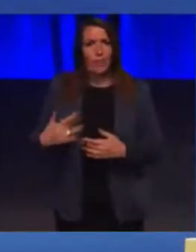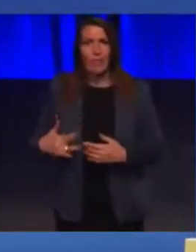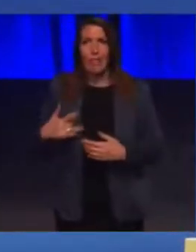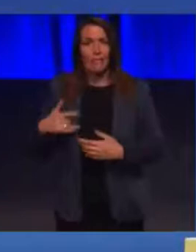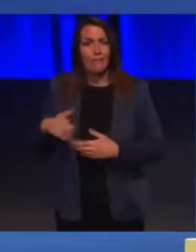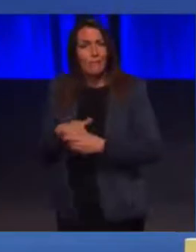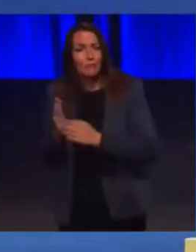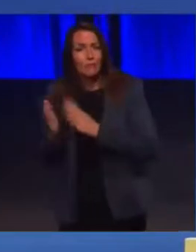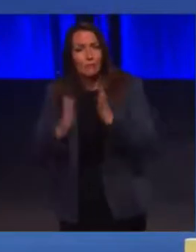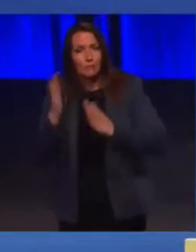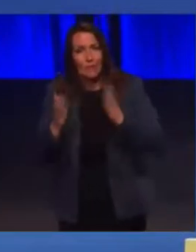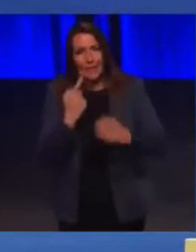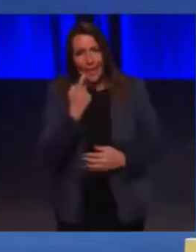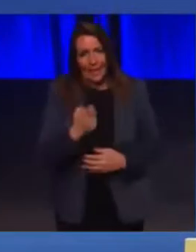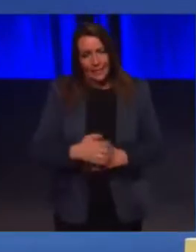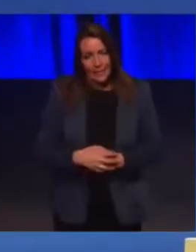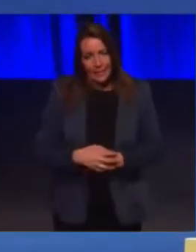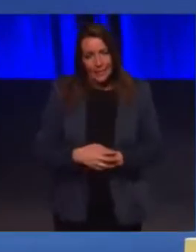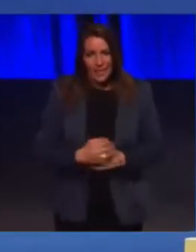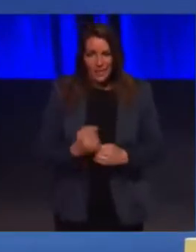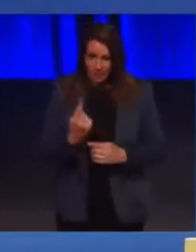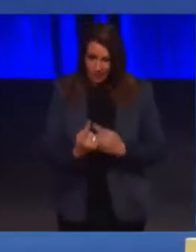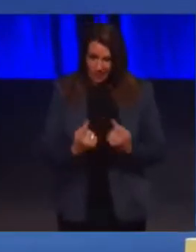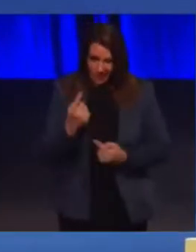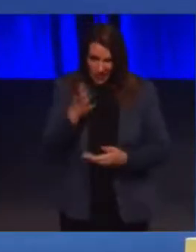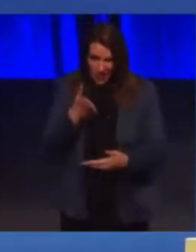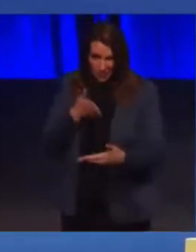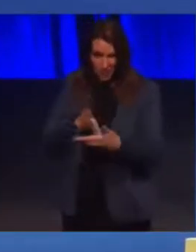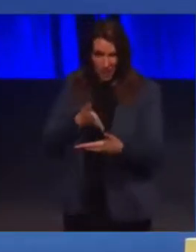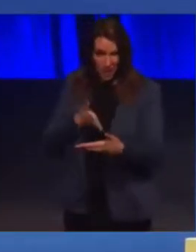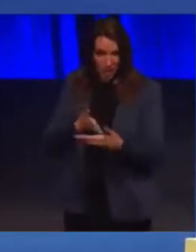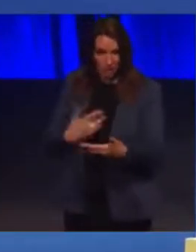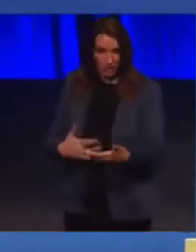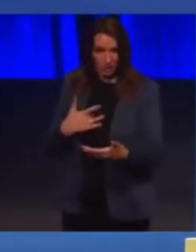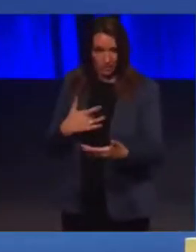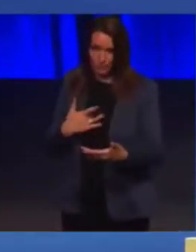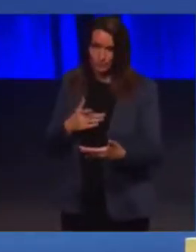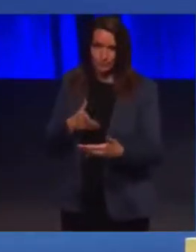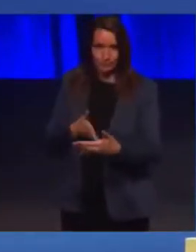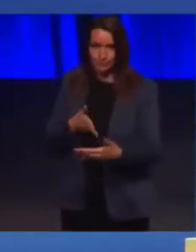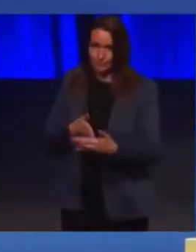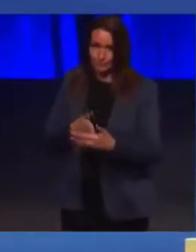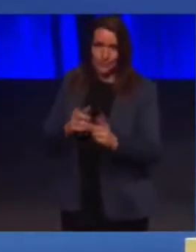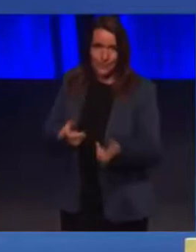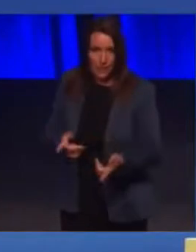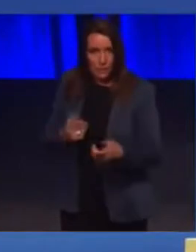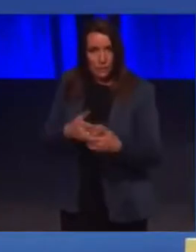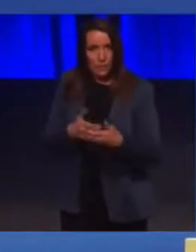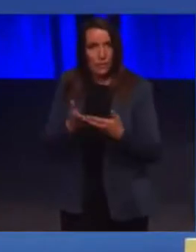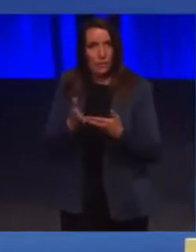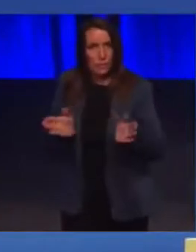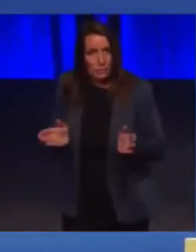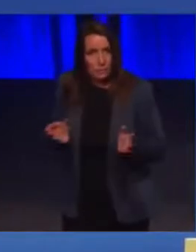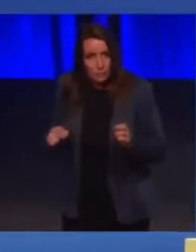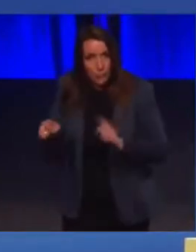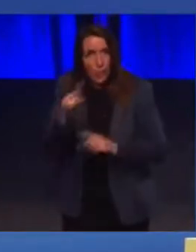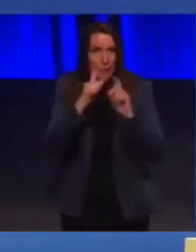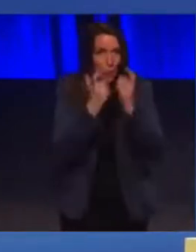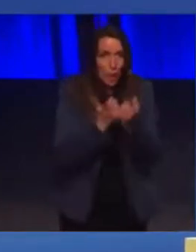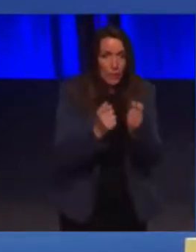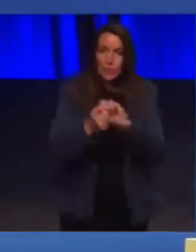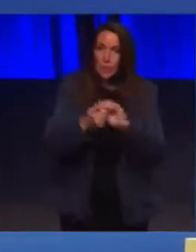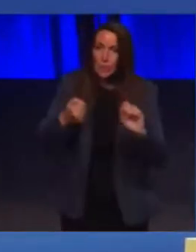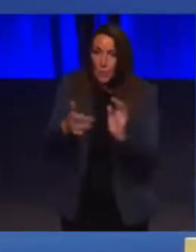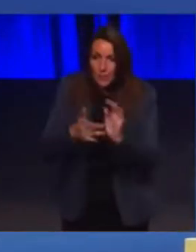offer. Imagine the barriers that we could break down if we had more Changing Places Toilets in our colleges, sports